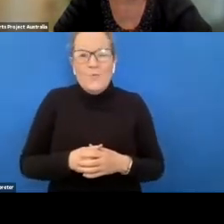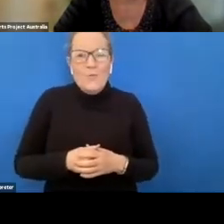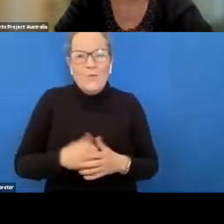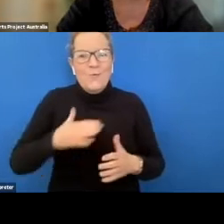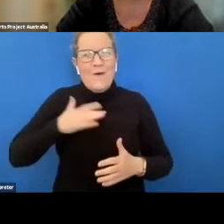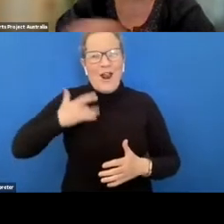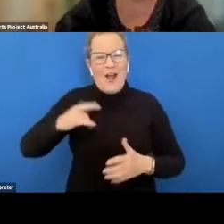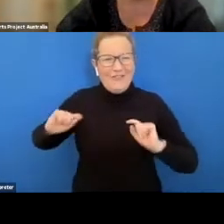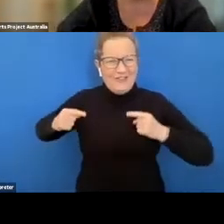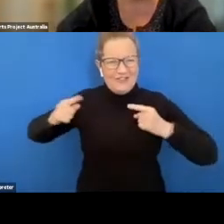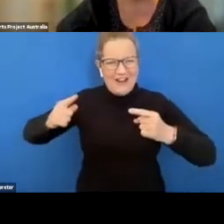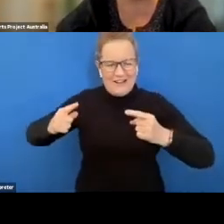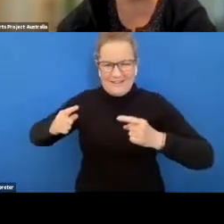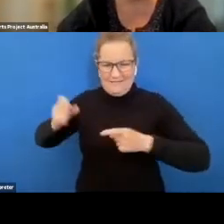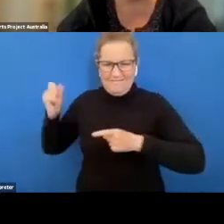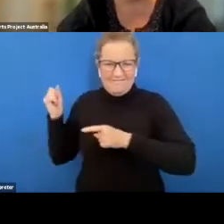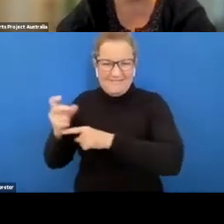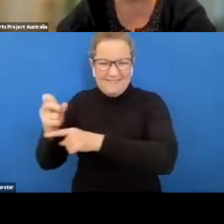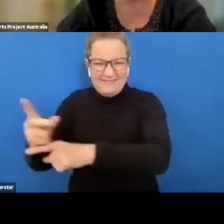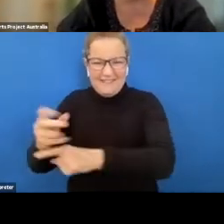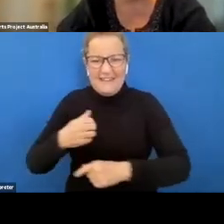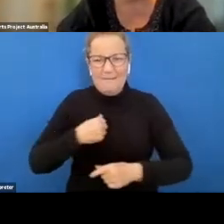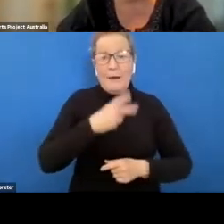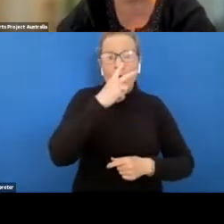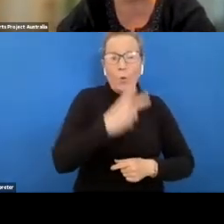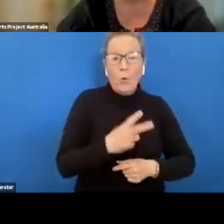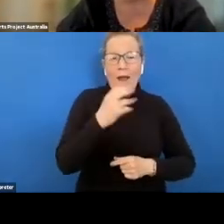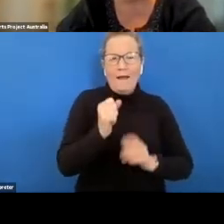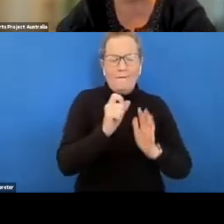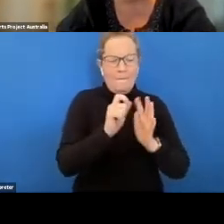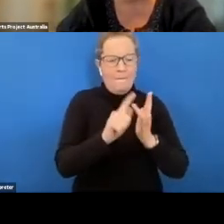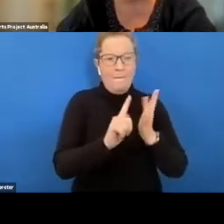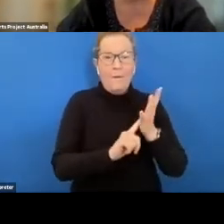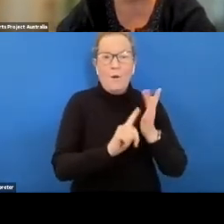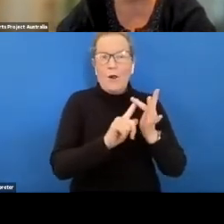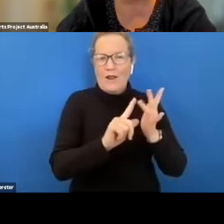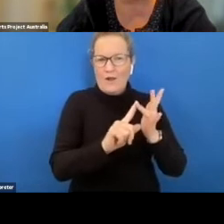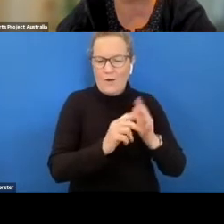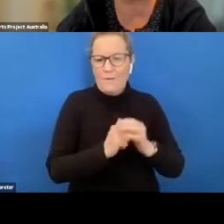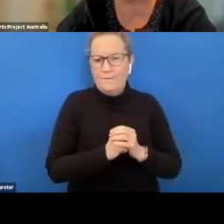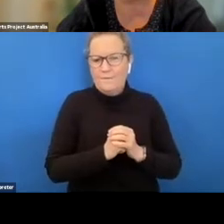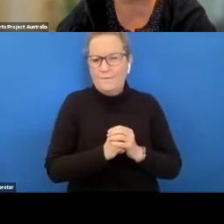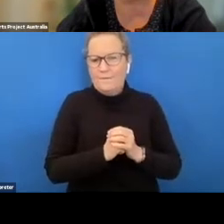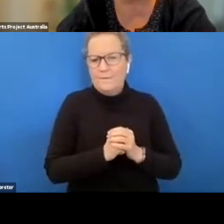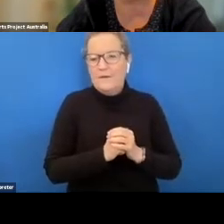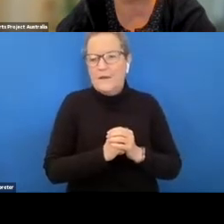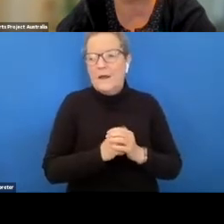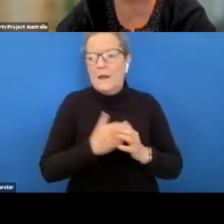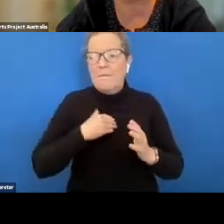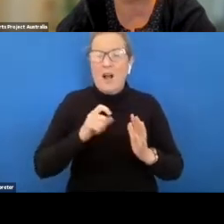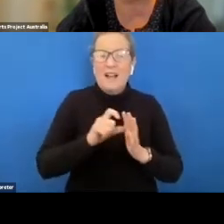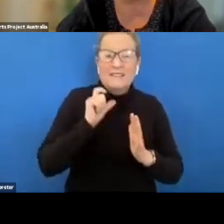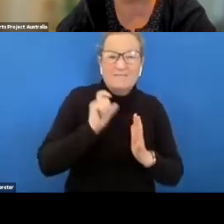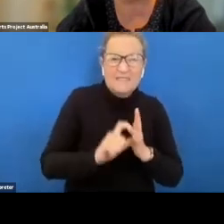life after contacting polio when i was two years old my disability is very physical and i'm not very